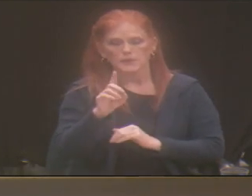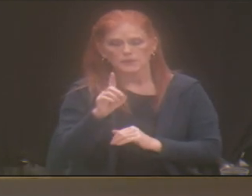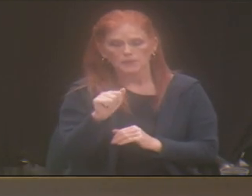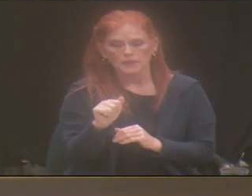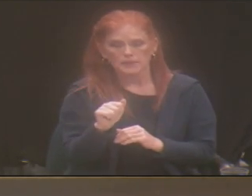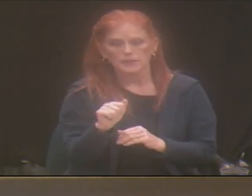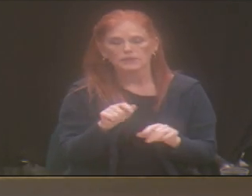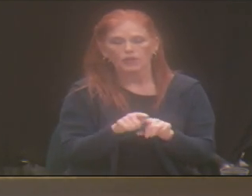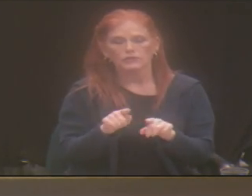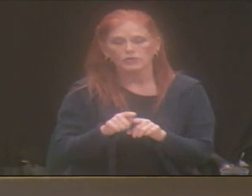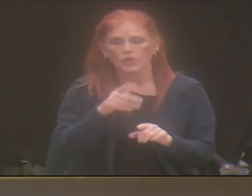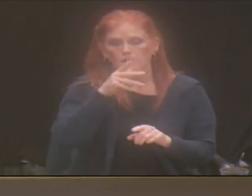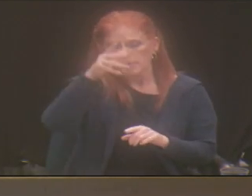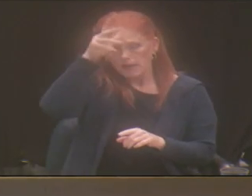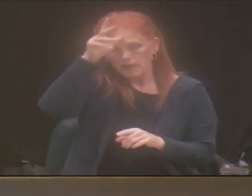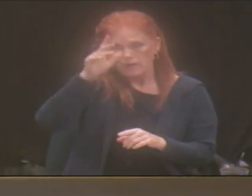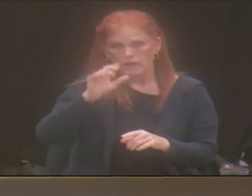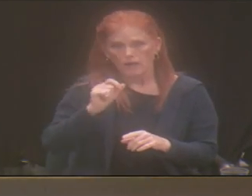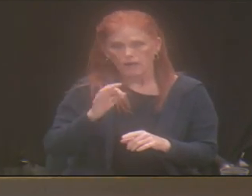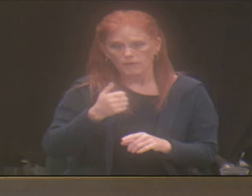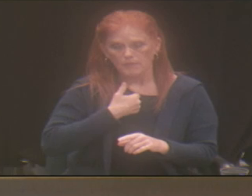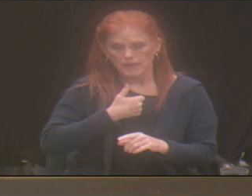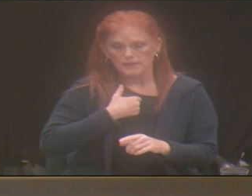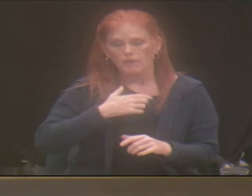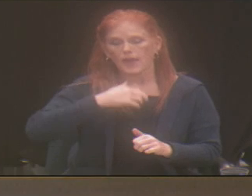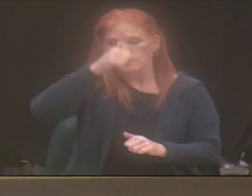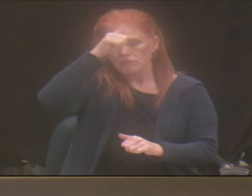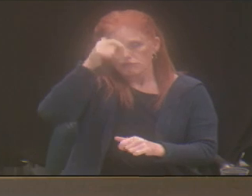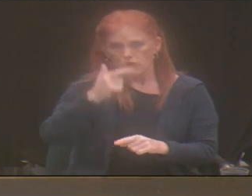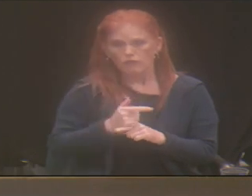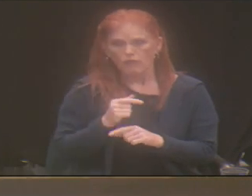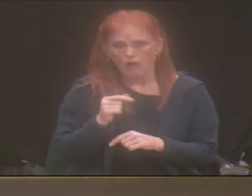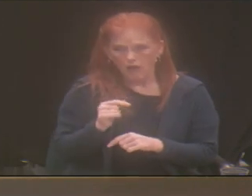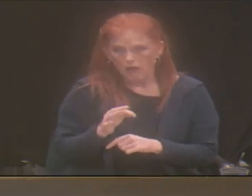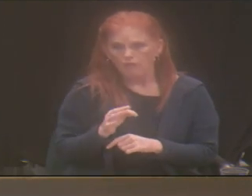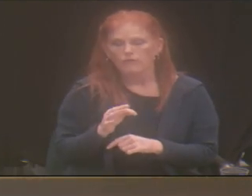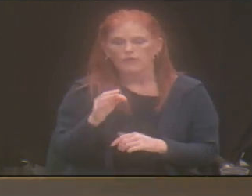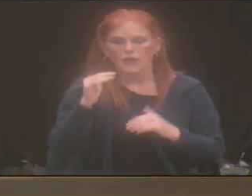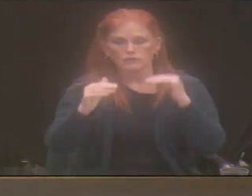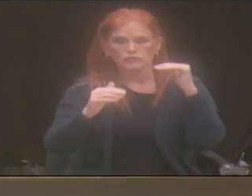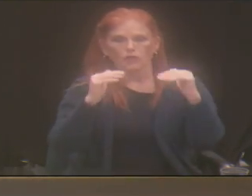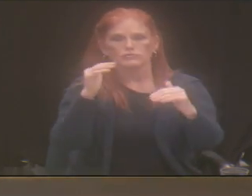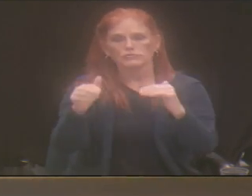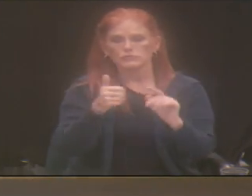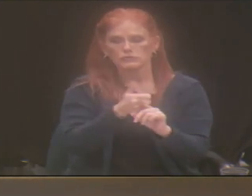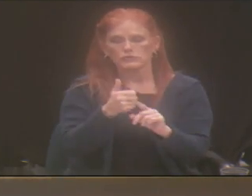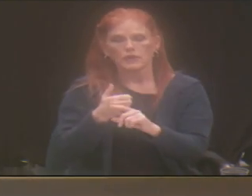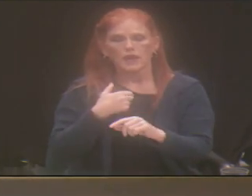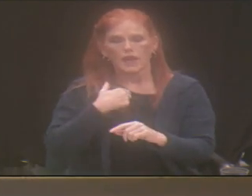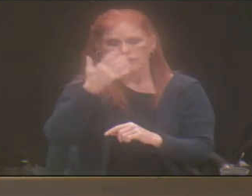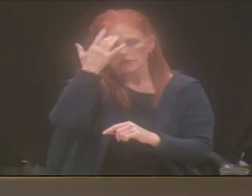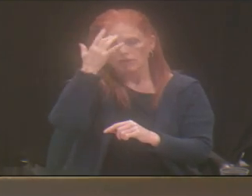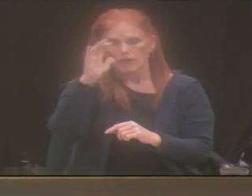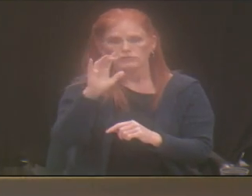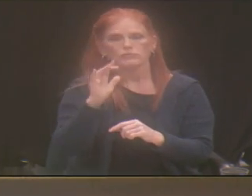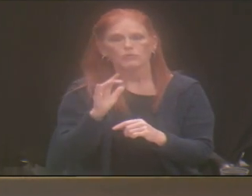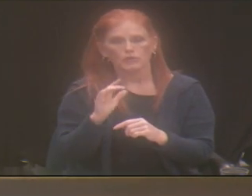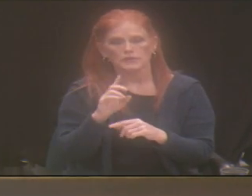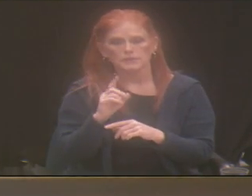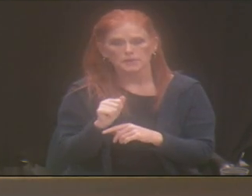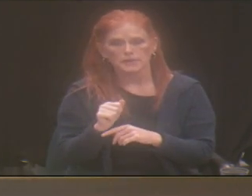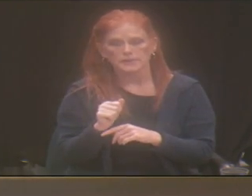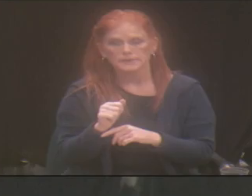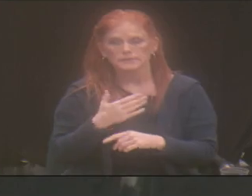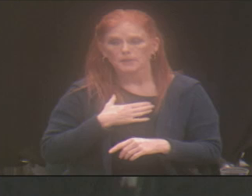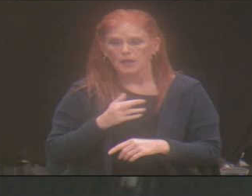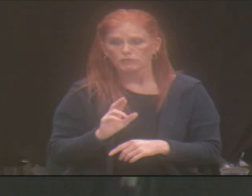I'm also the parent to and brother of adults with intellectual disabilities. So